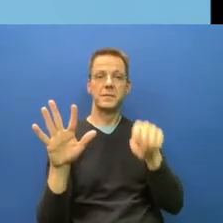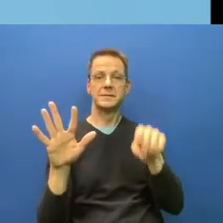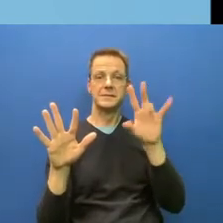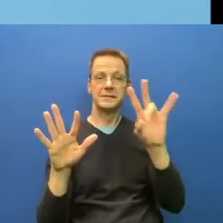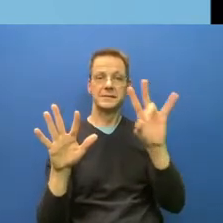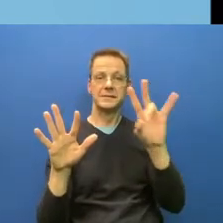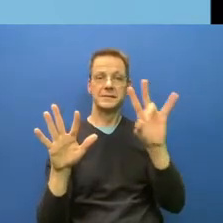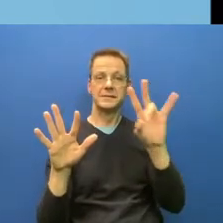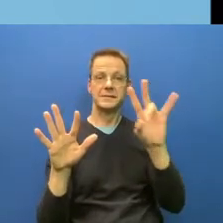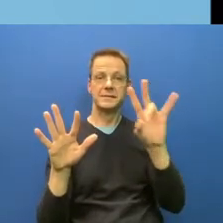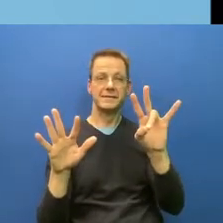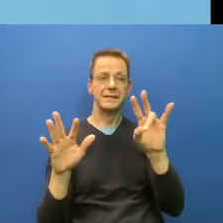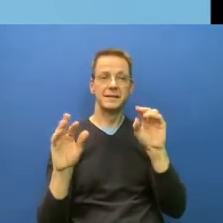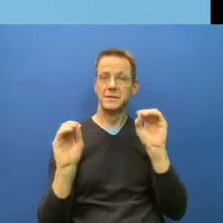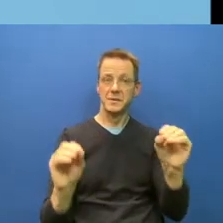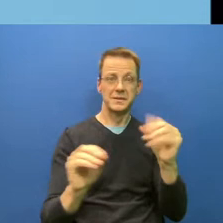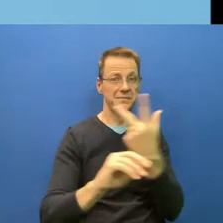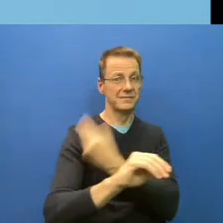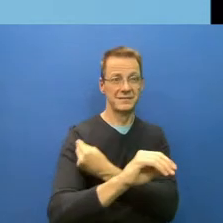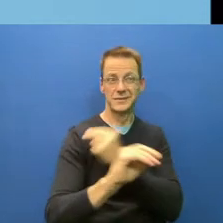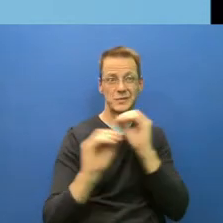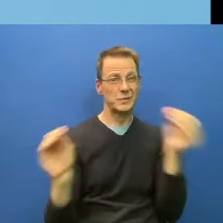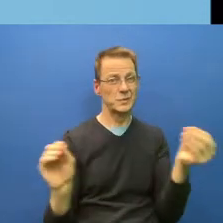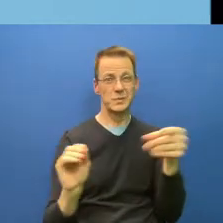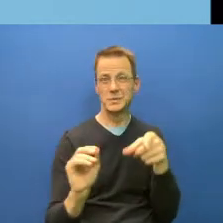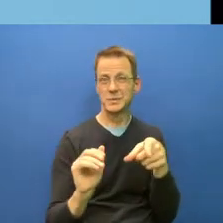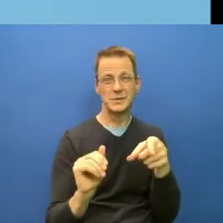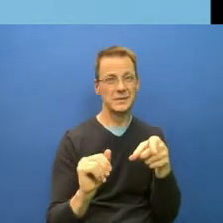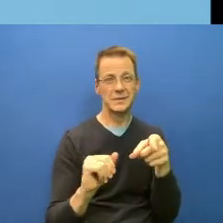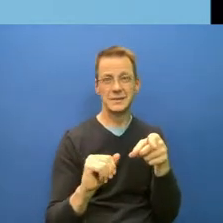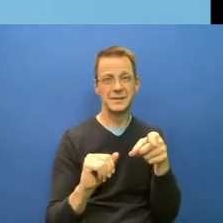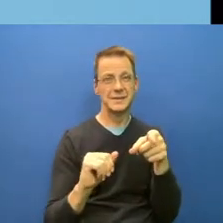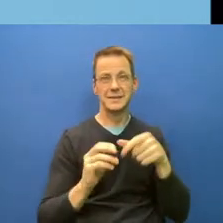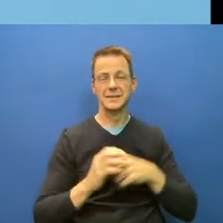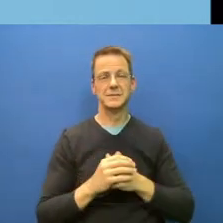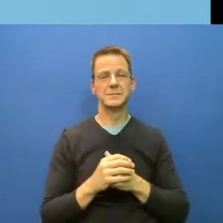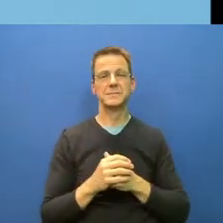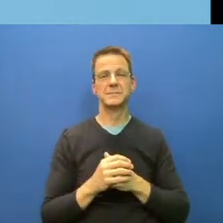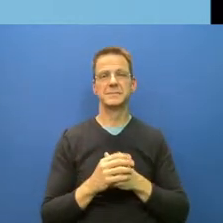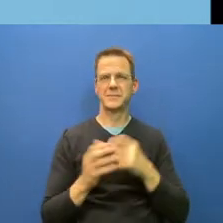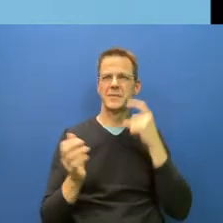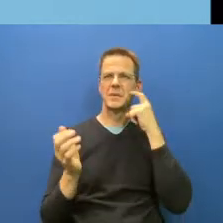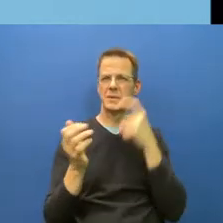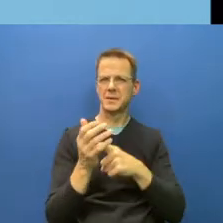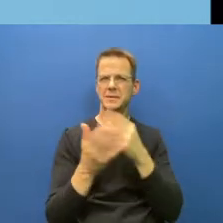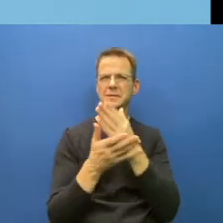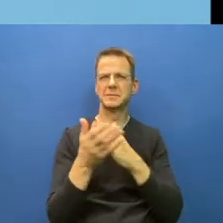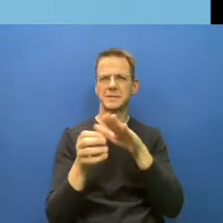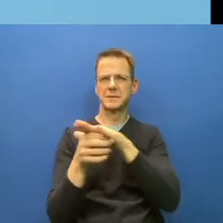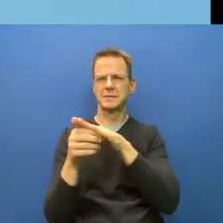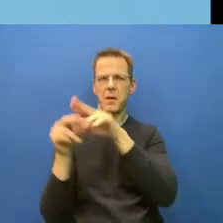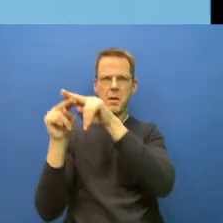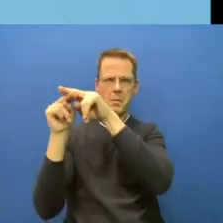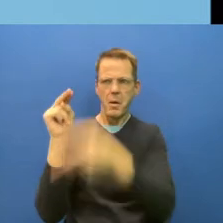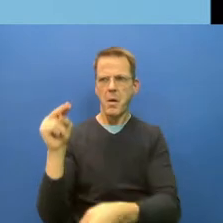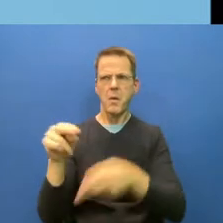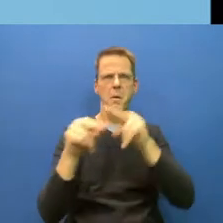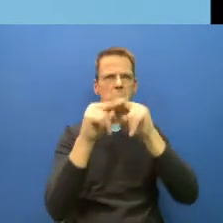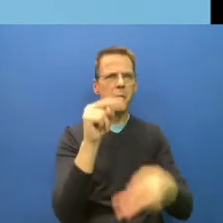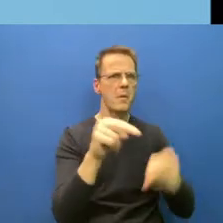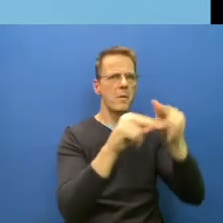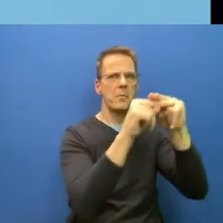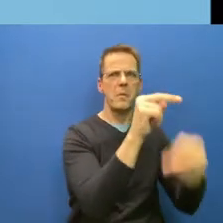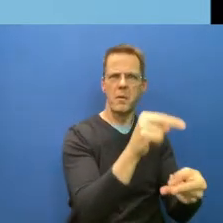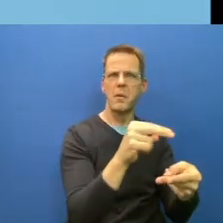places we had rapid decline in cases. And had we kept it long enough, we could stop community transmission and many jurisdictions did it.